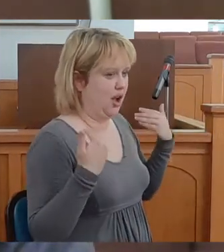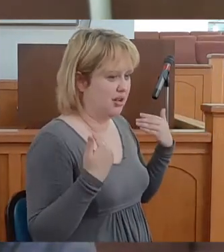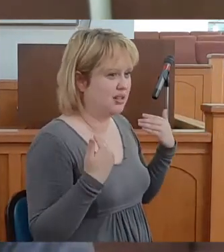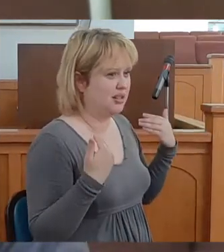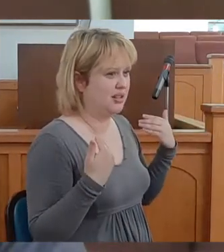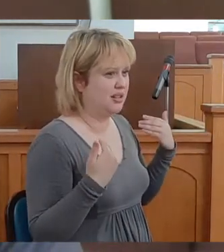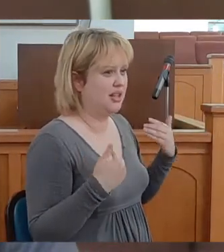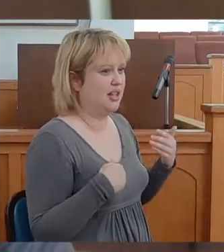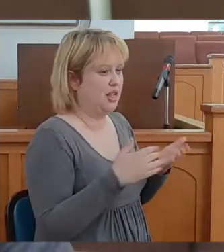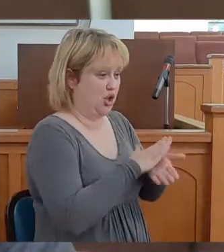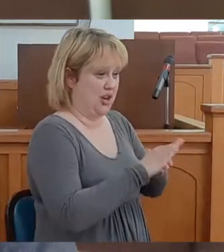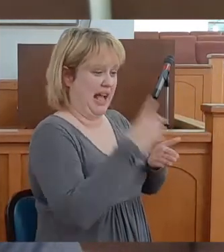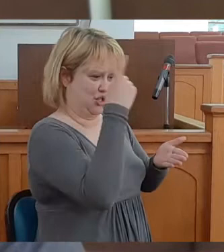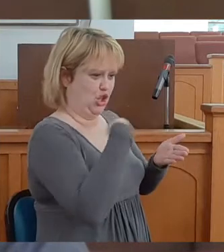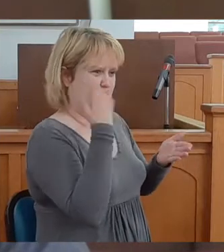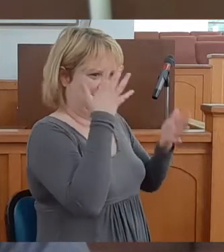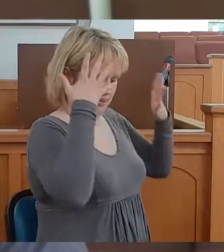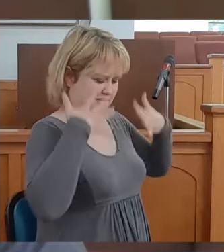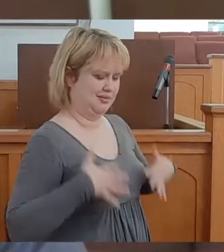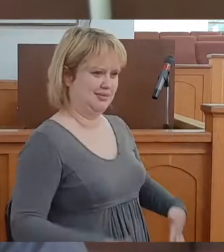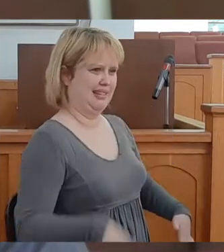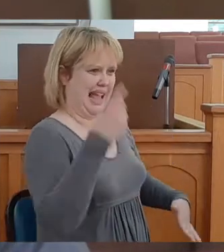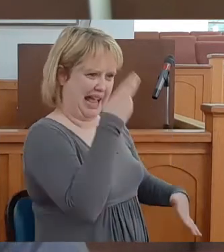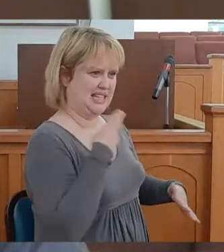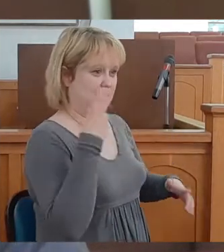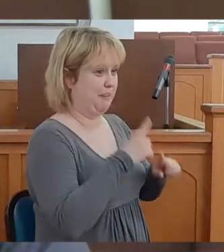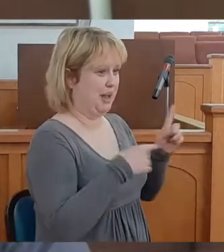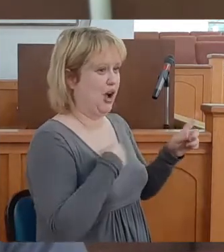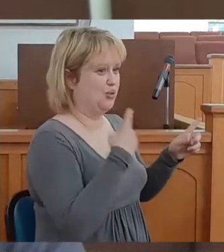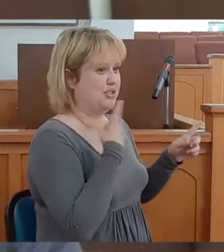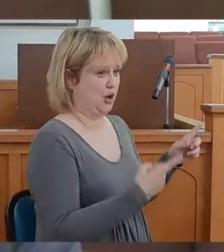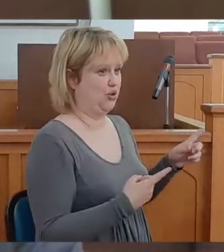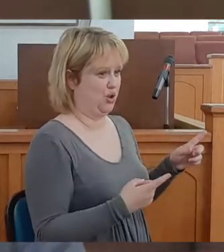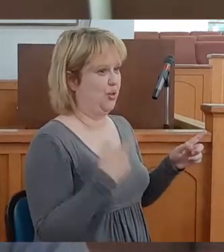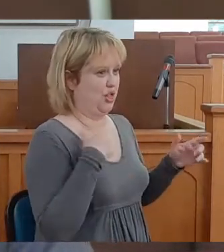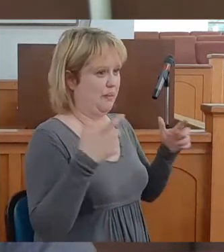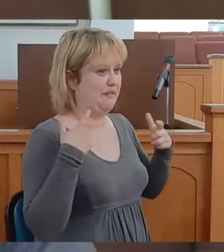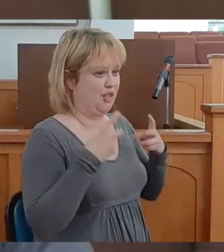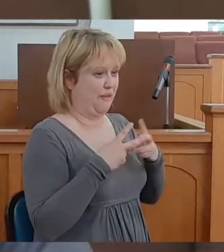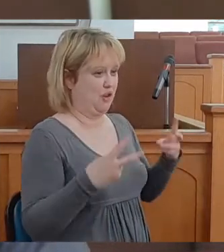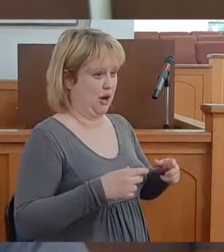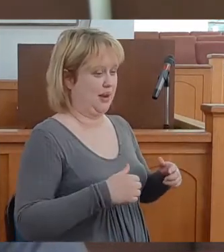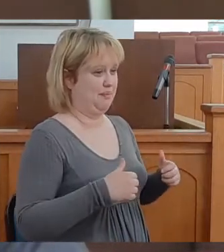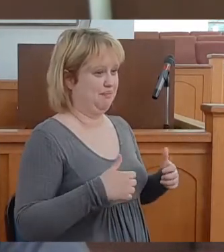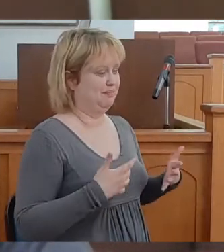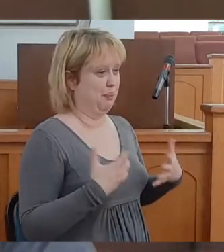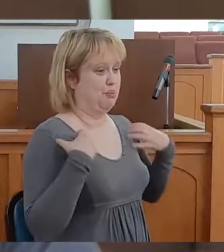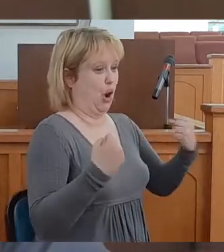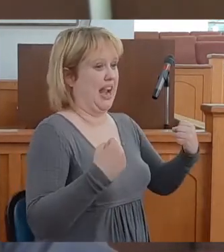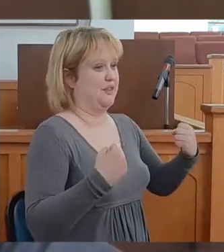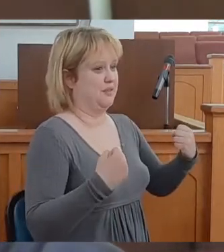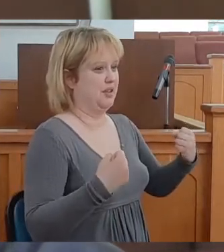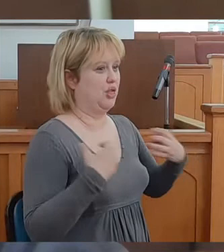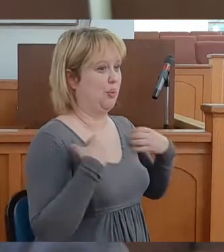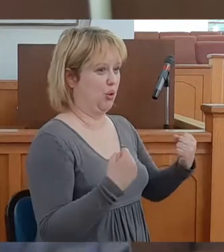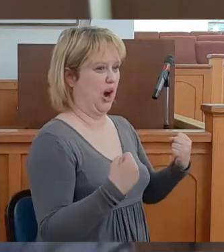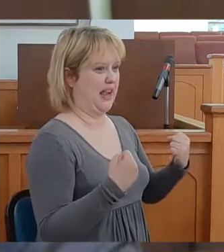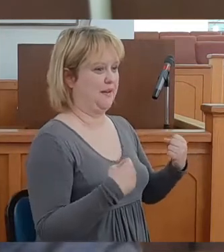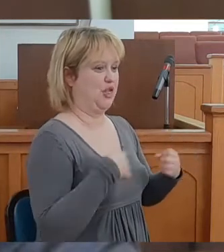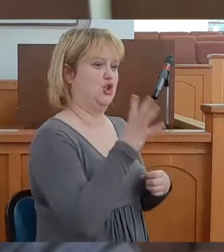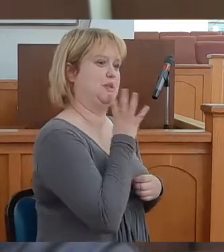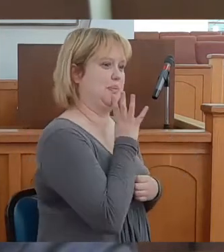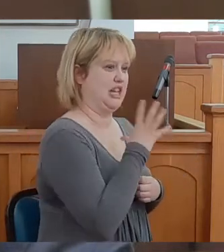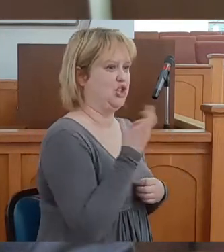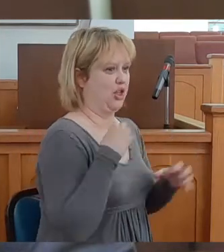they're nice looking, but I tell you, they're bold. They're bold in their speech